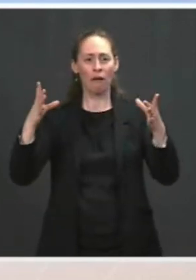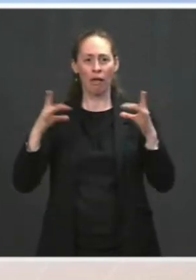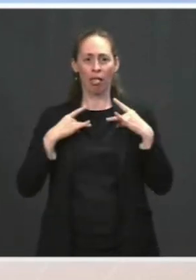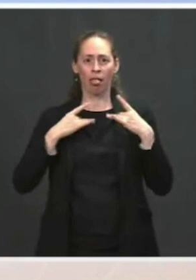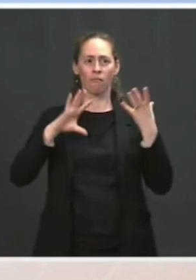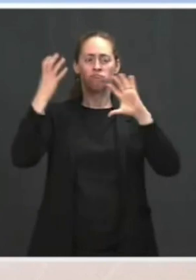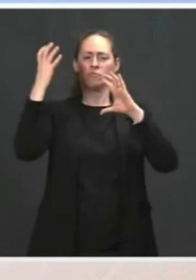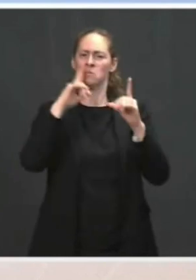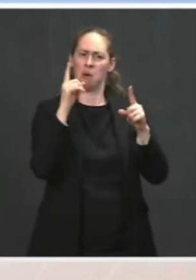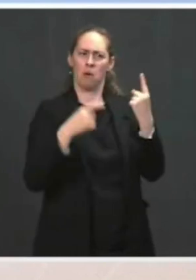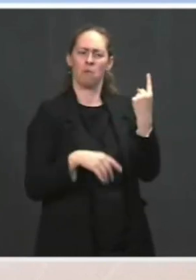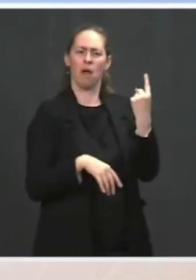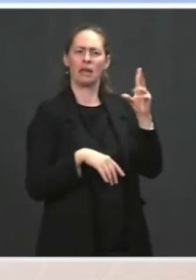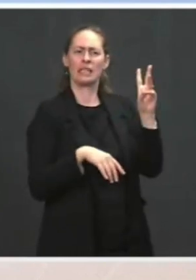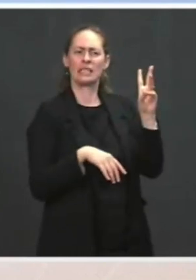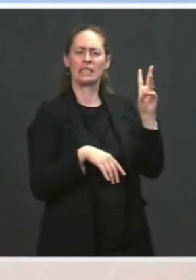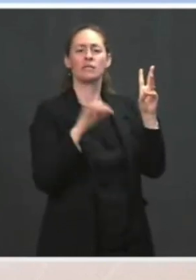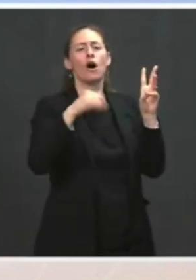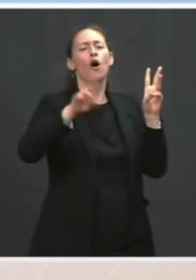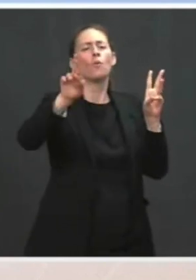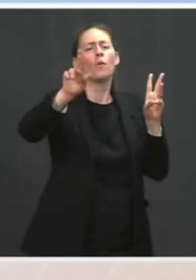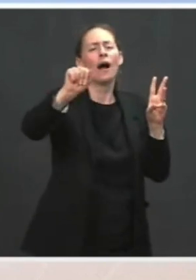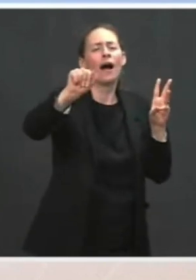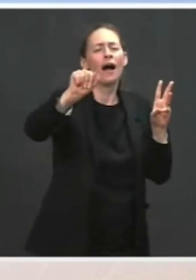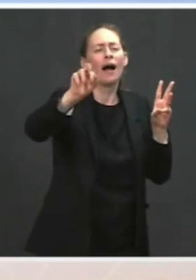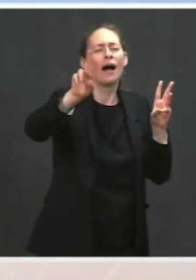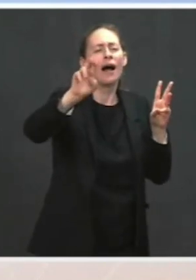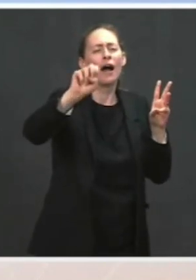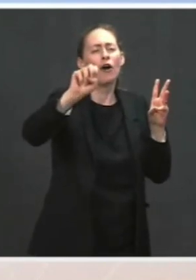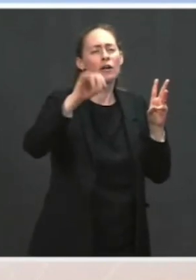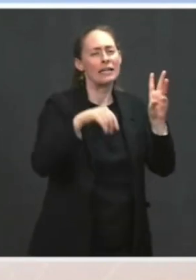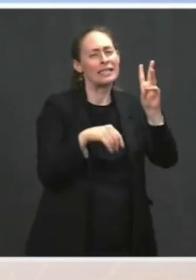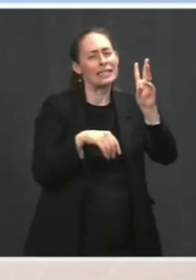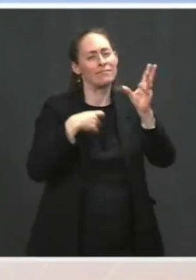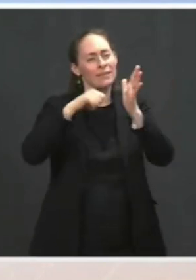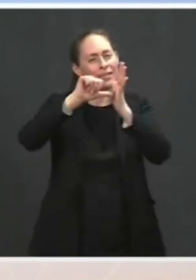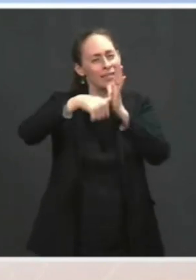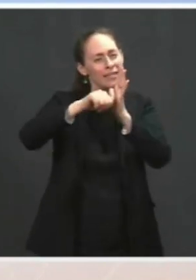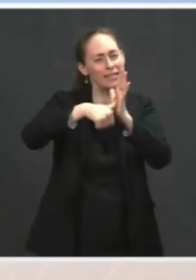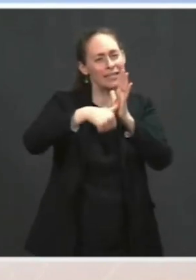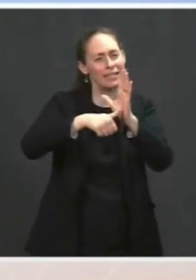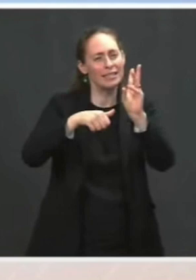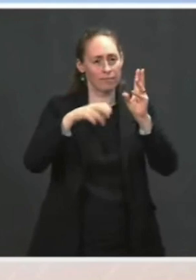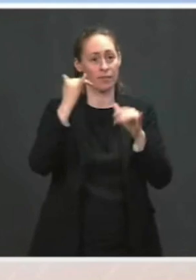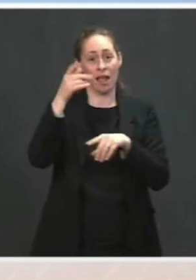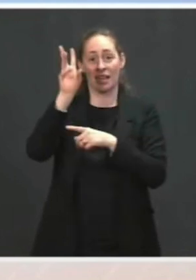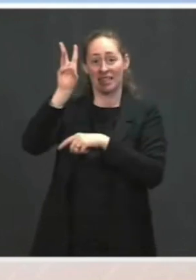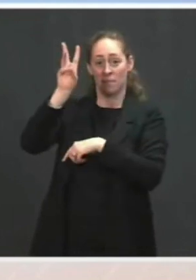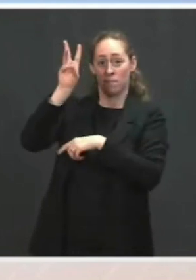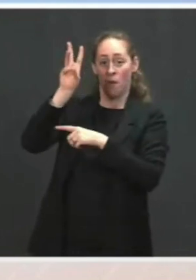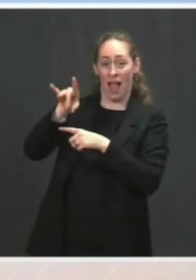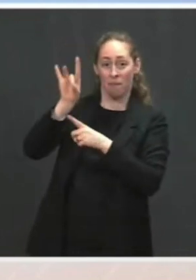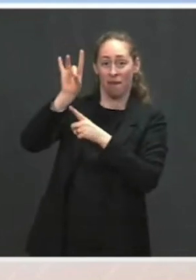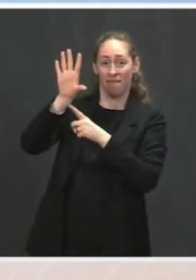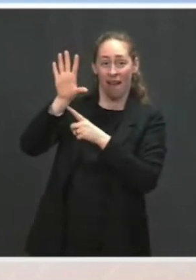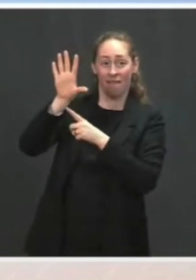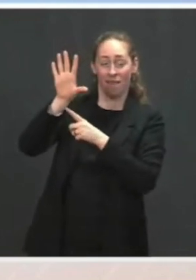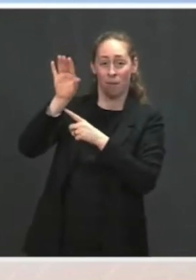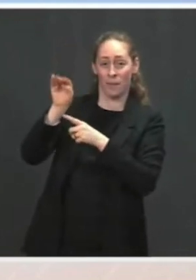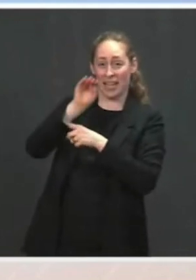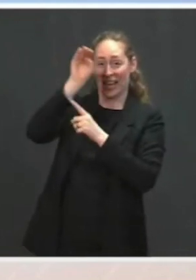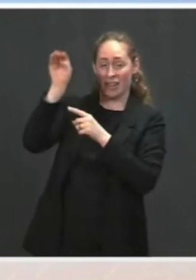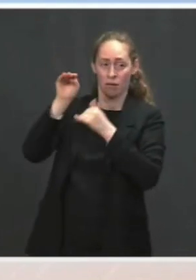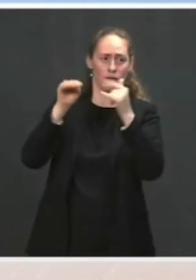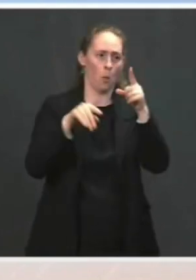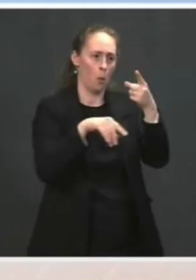so far, there have been six out of the 6.85 million doses, which is less than